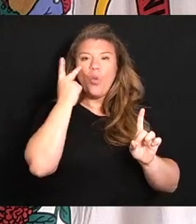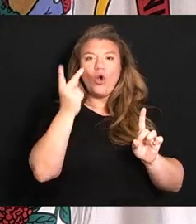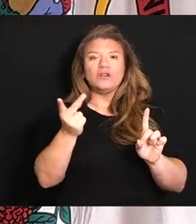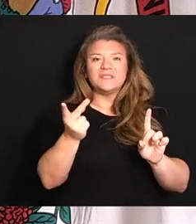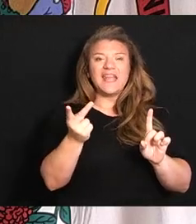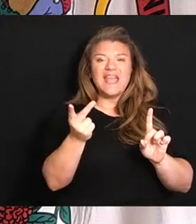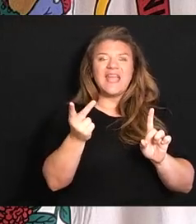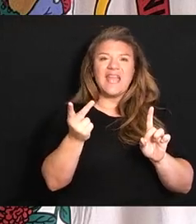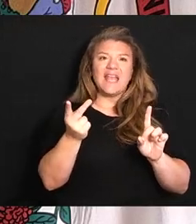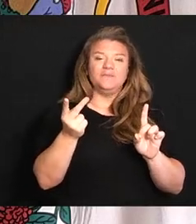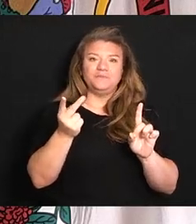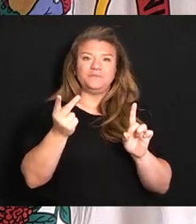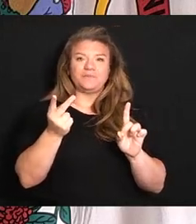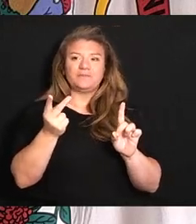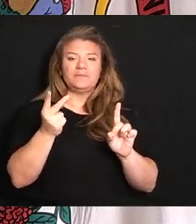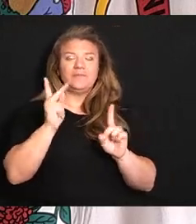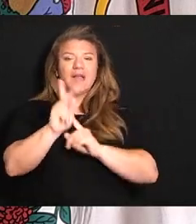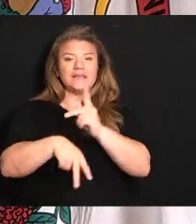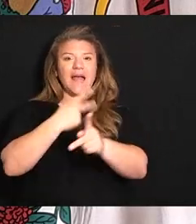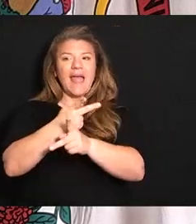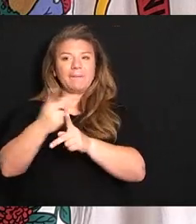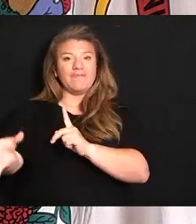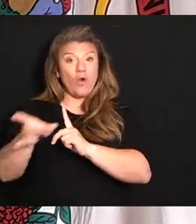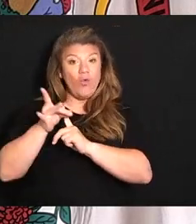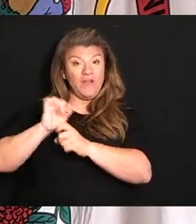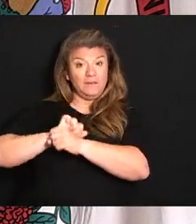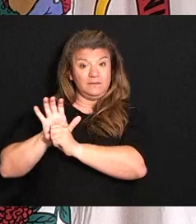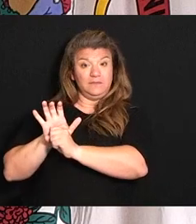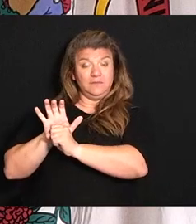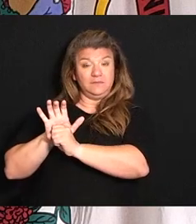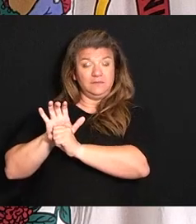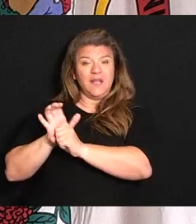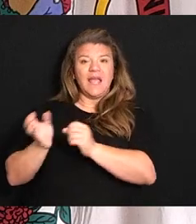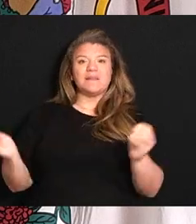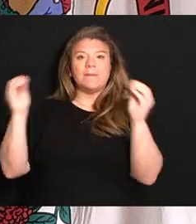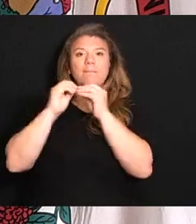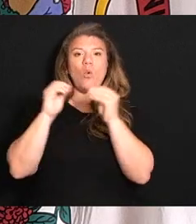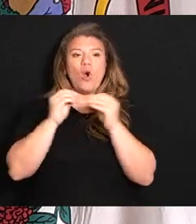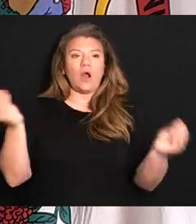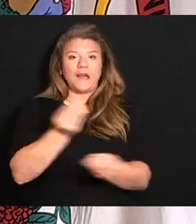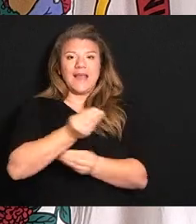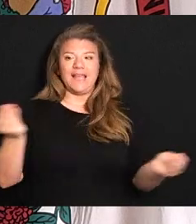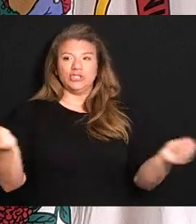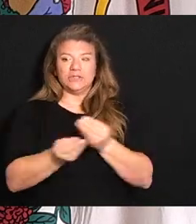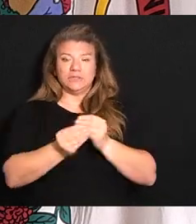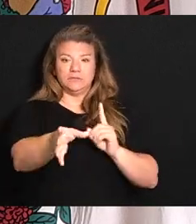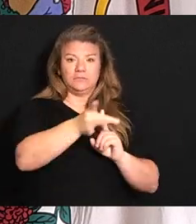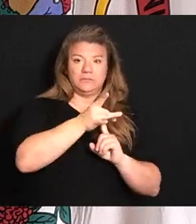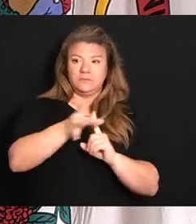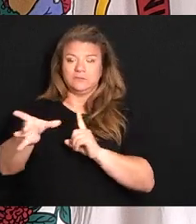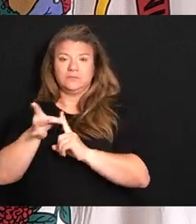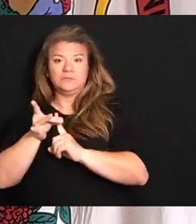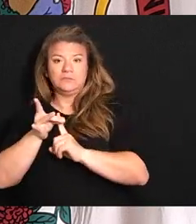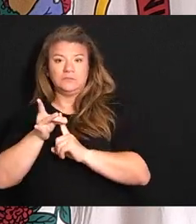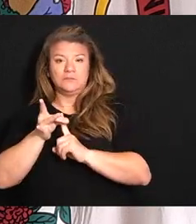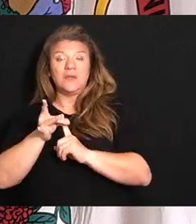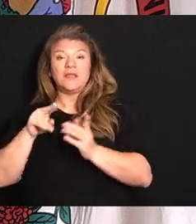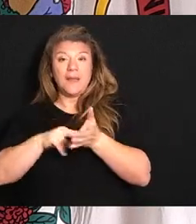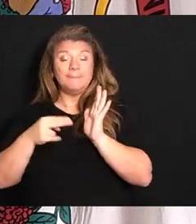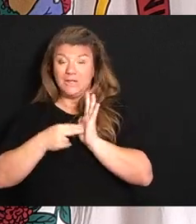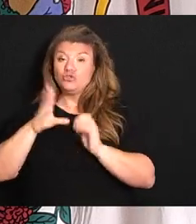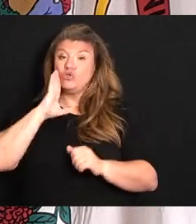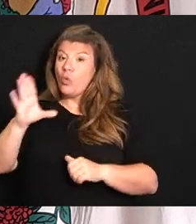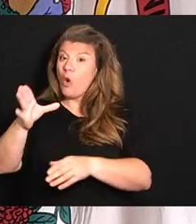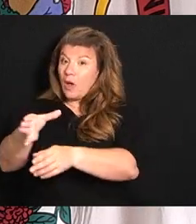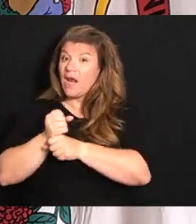variant that is more contagious and absolutely meaning that you're surely more apt to get it